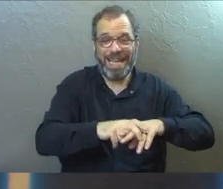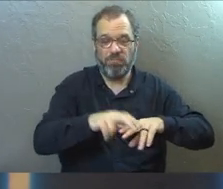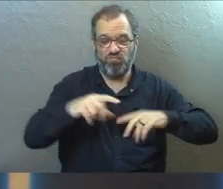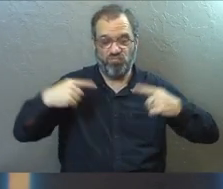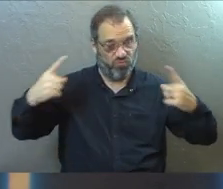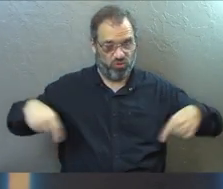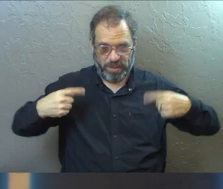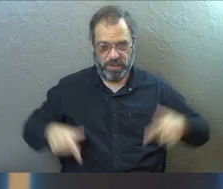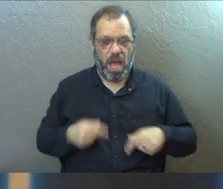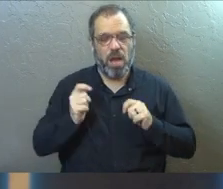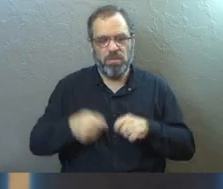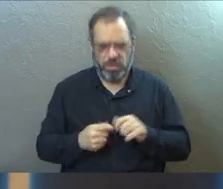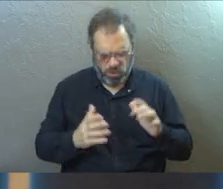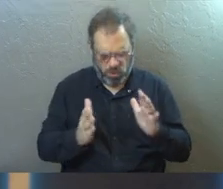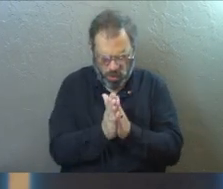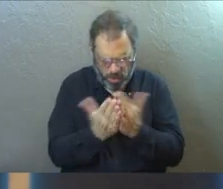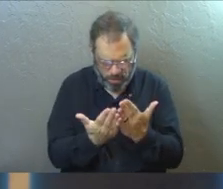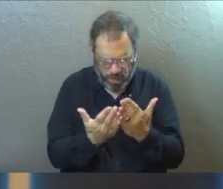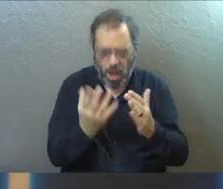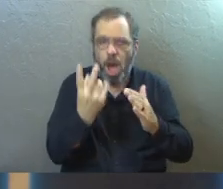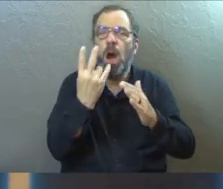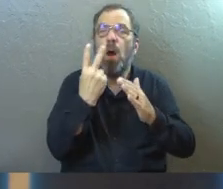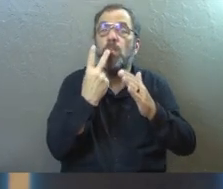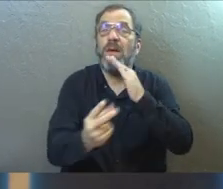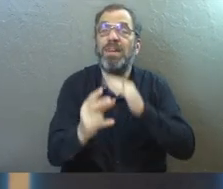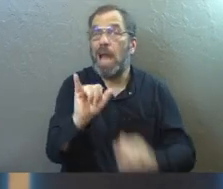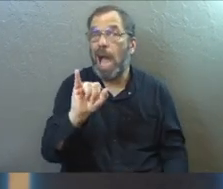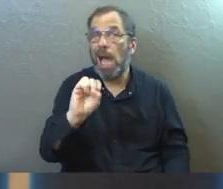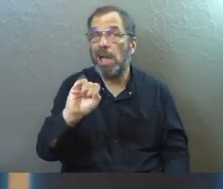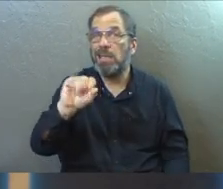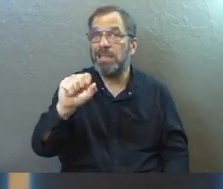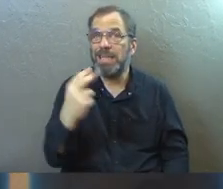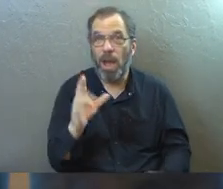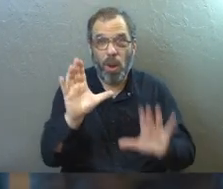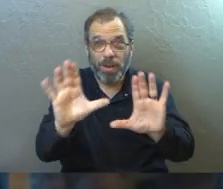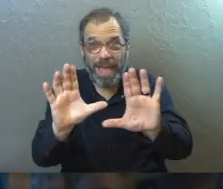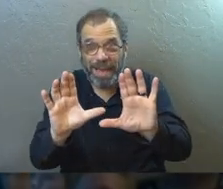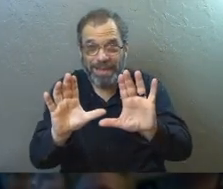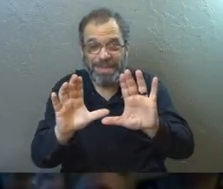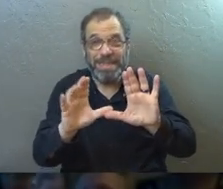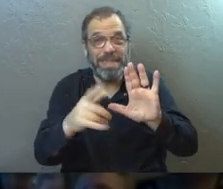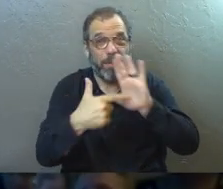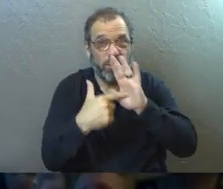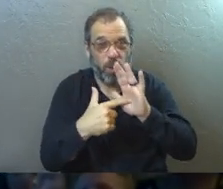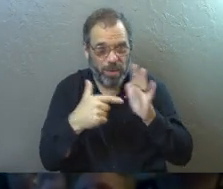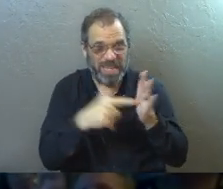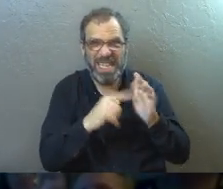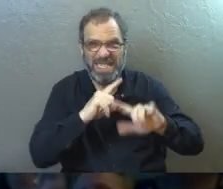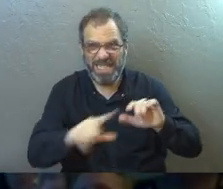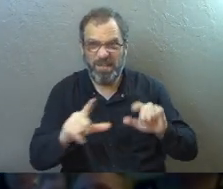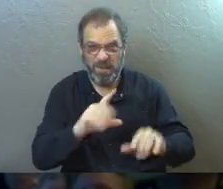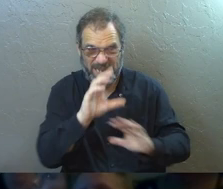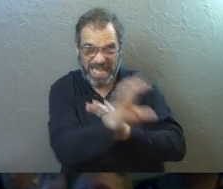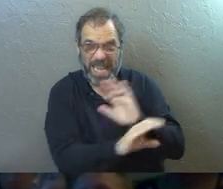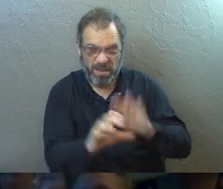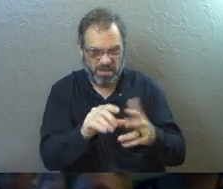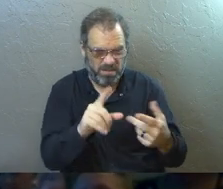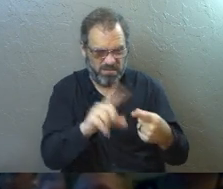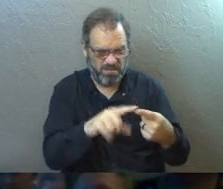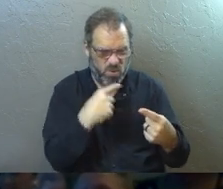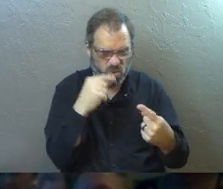carriage. He was reading aloud from the book of the prophet Isaiah. So, I need to keep introducing the characters to you. Who's this guy?